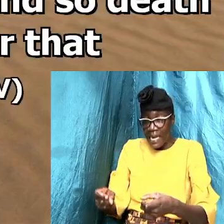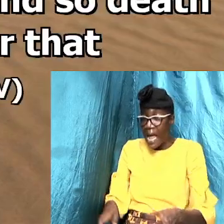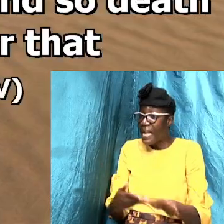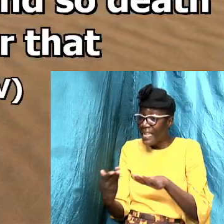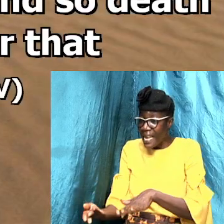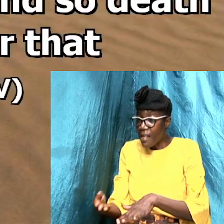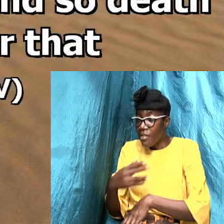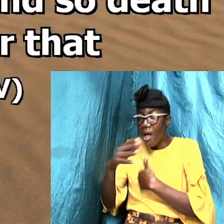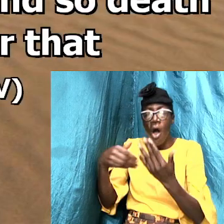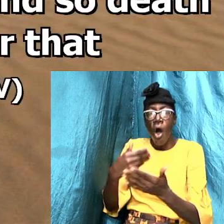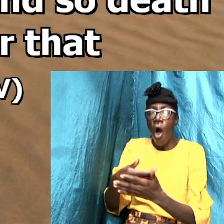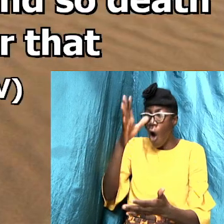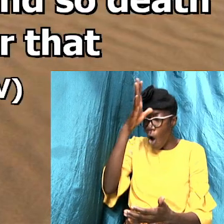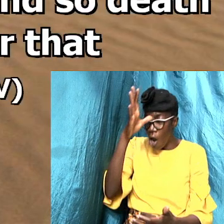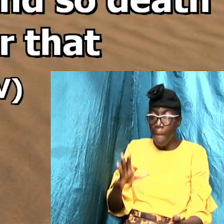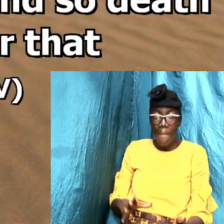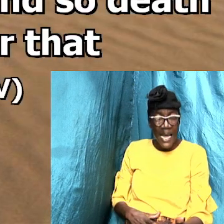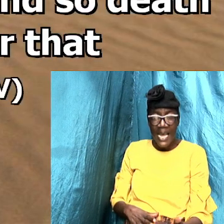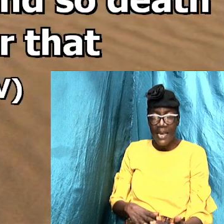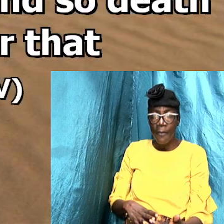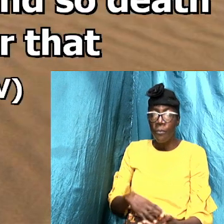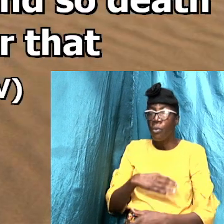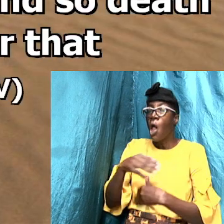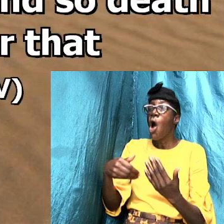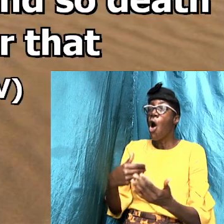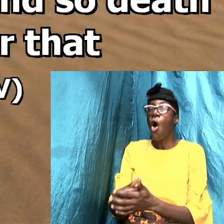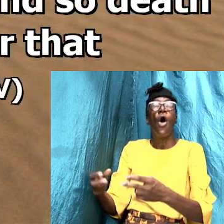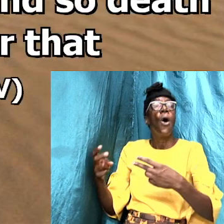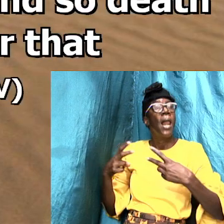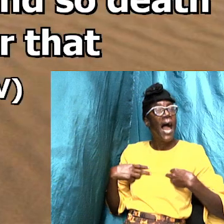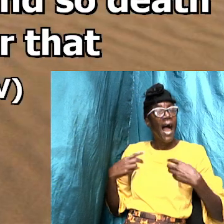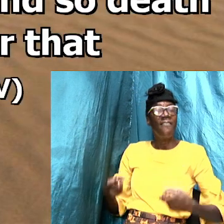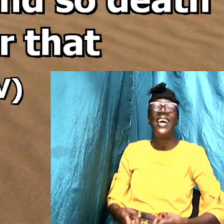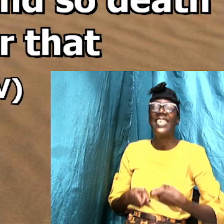for all have sinned.